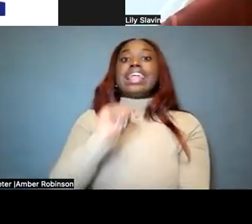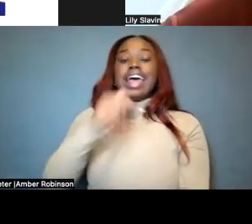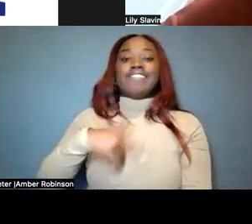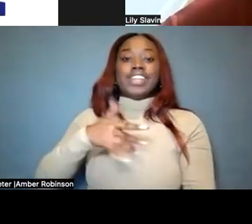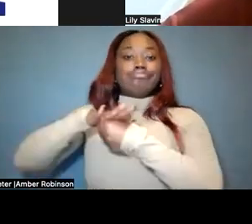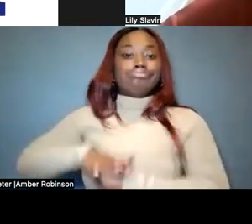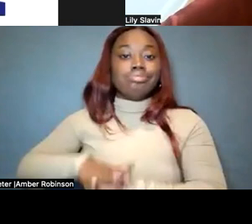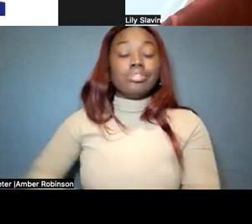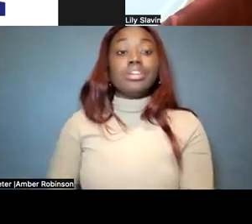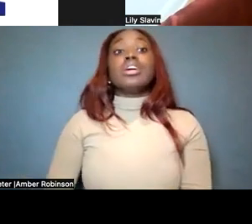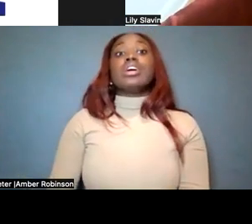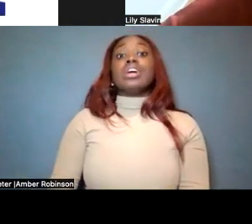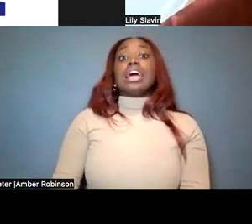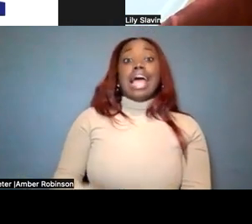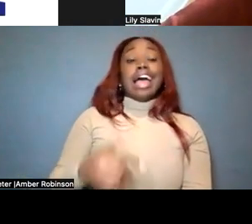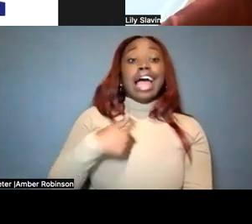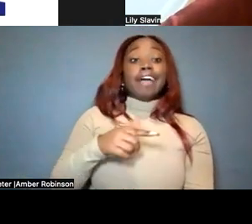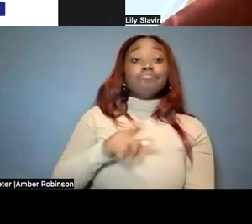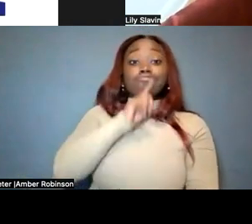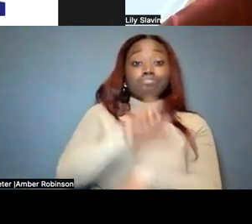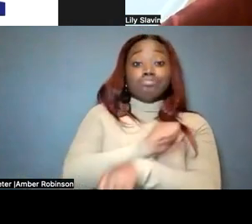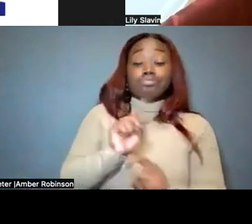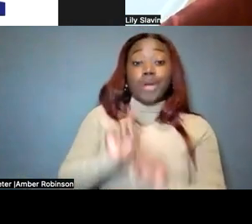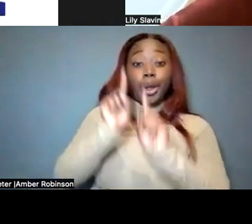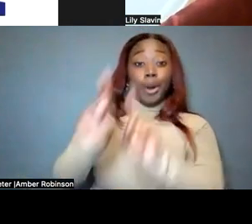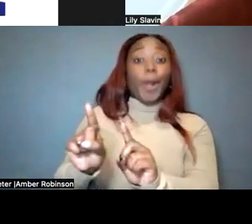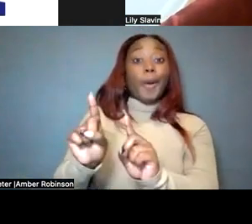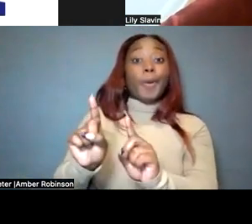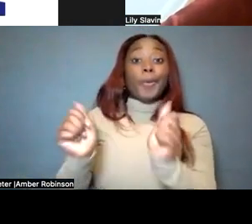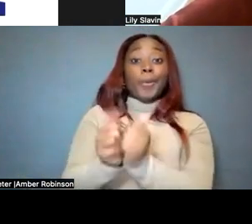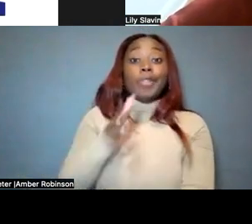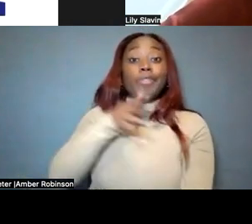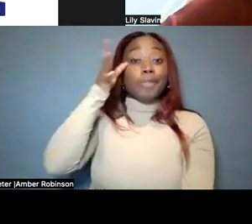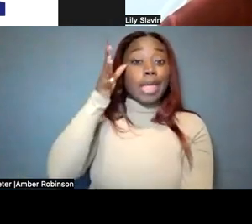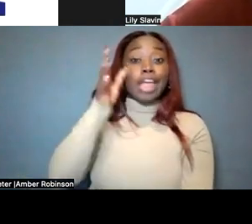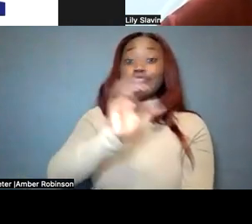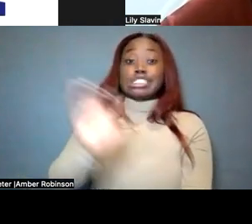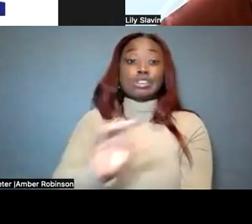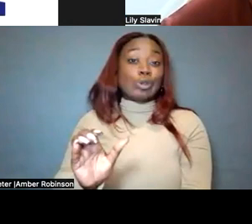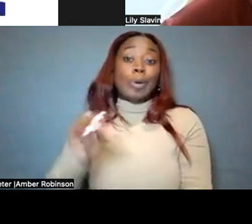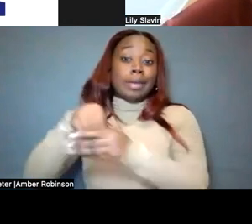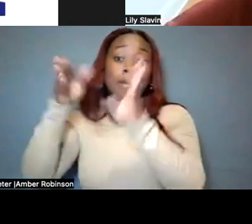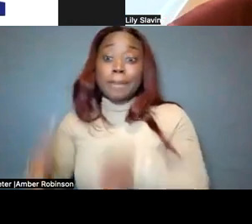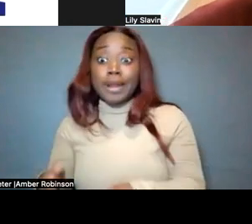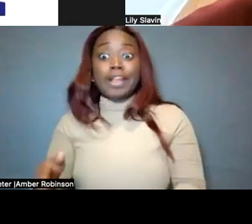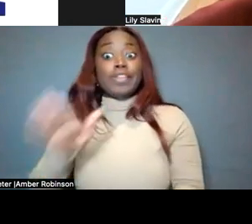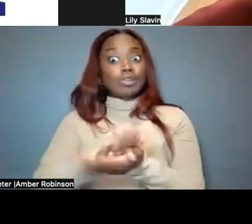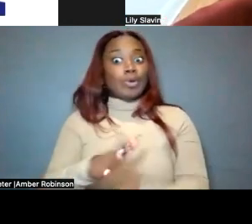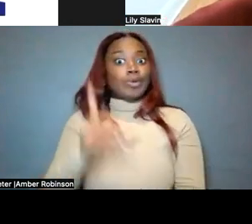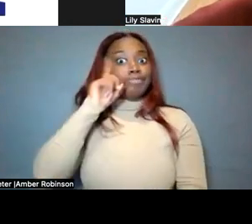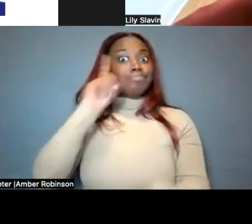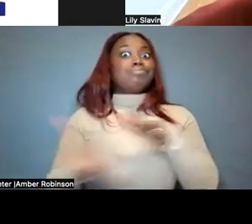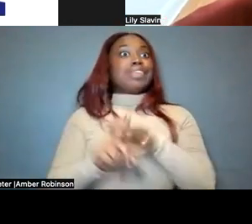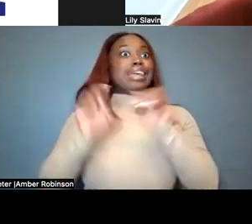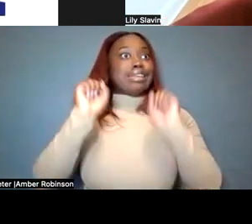have had to go to meetings with parents, zoom in or go to the meeting, because the school just thinks that they can have PT instead of,